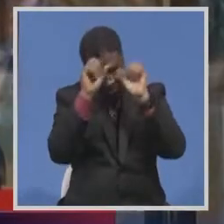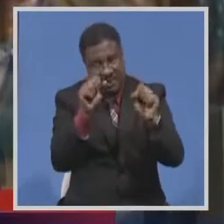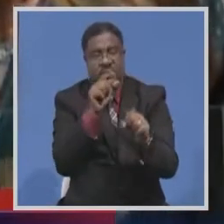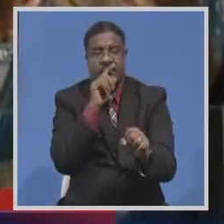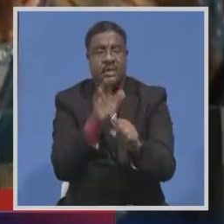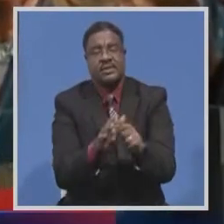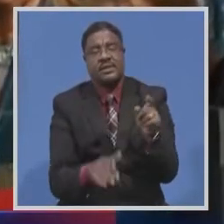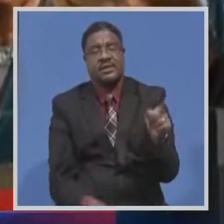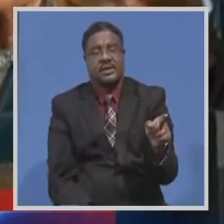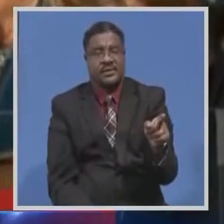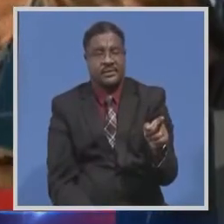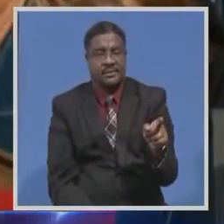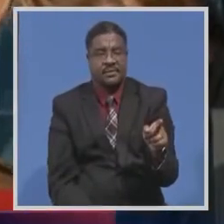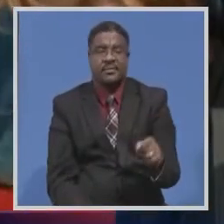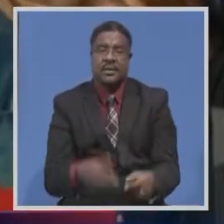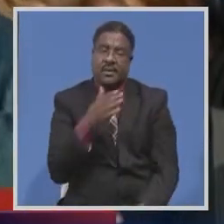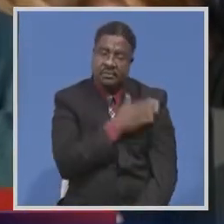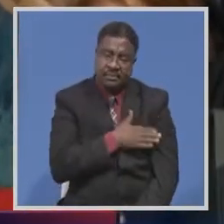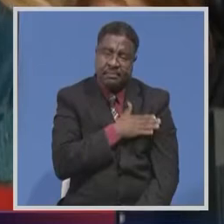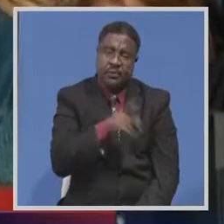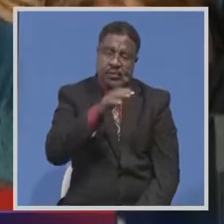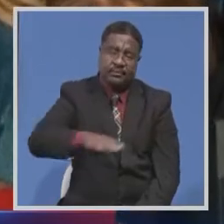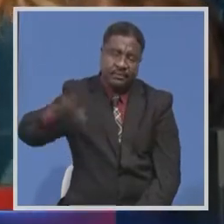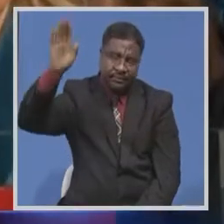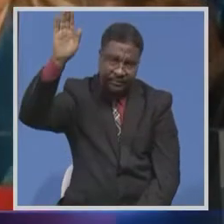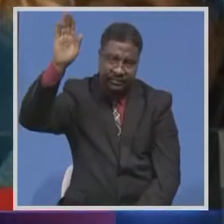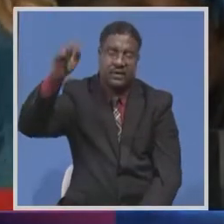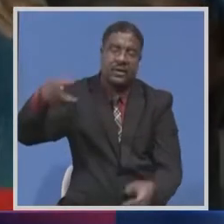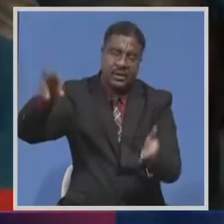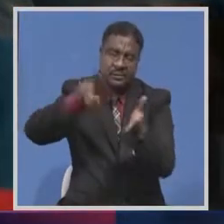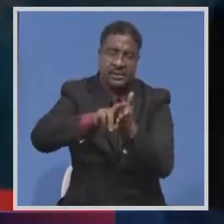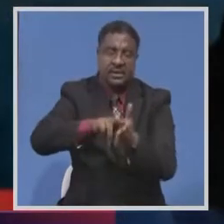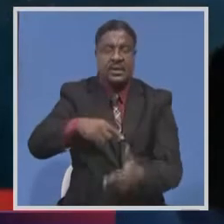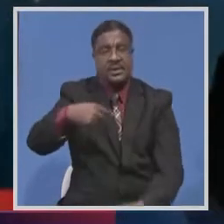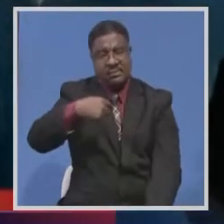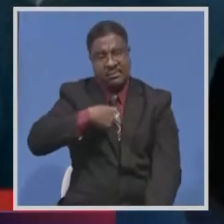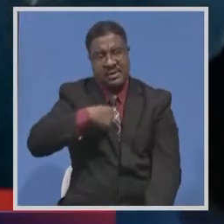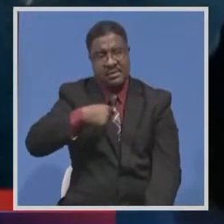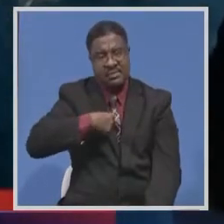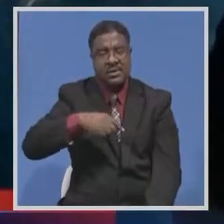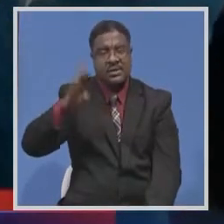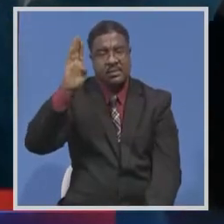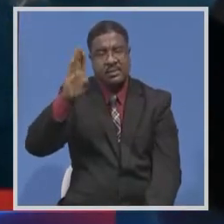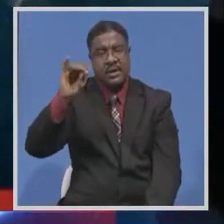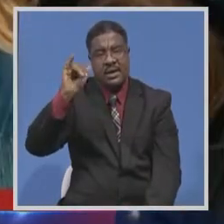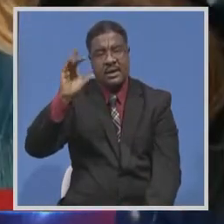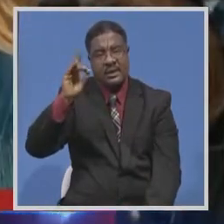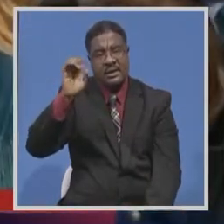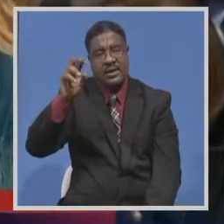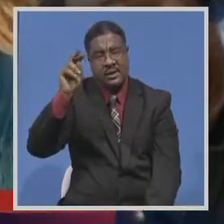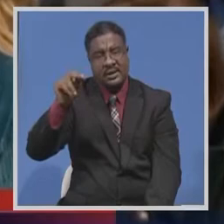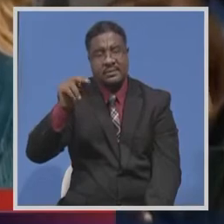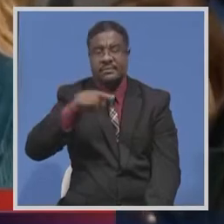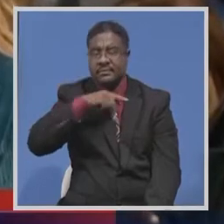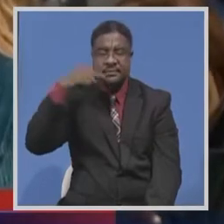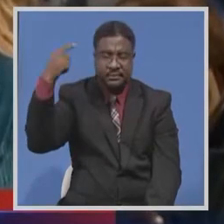please raise your right hand and repeat after me I Joseph Robinette Biden Jr. do solemnly swear